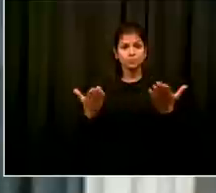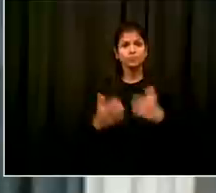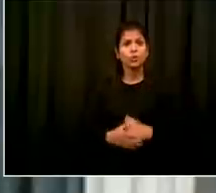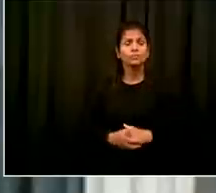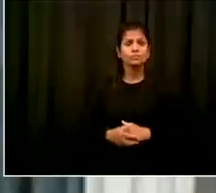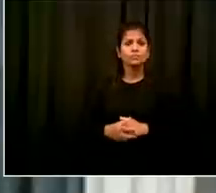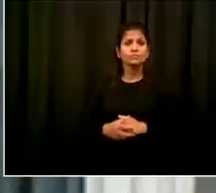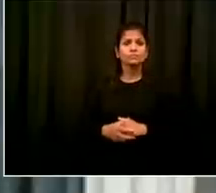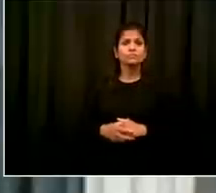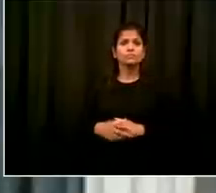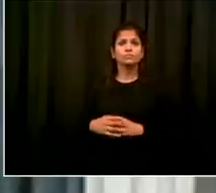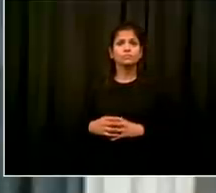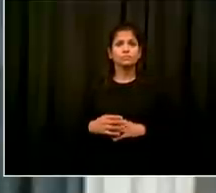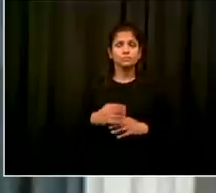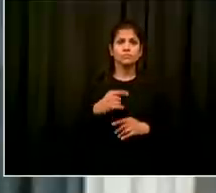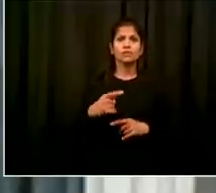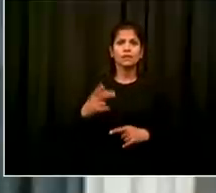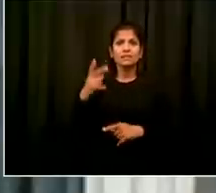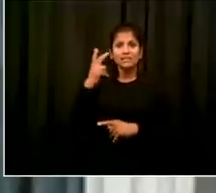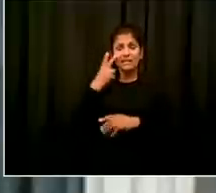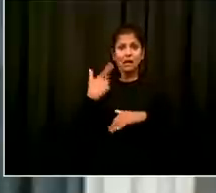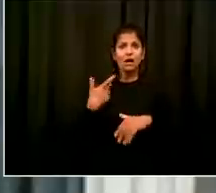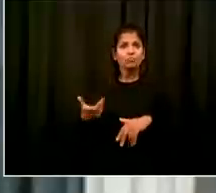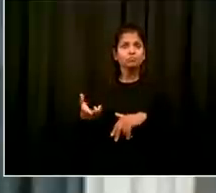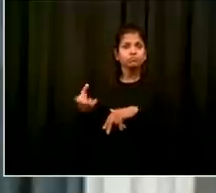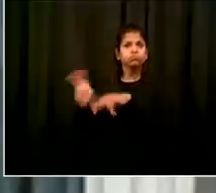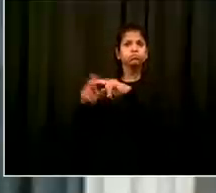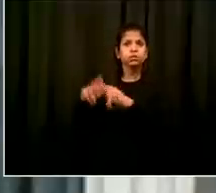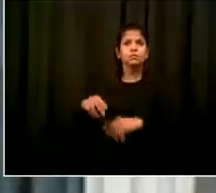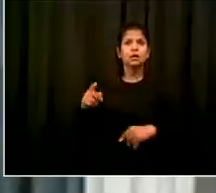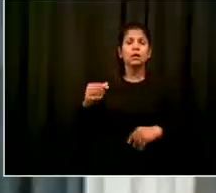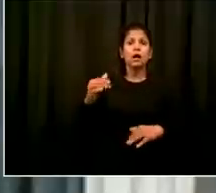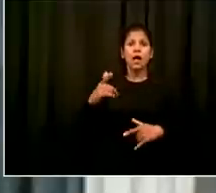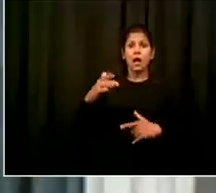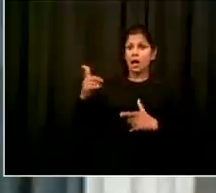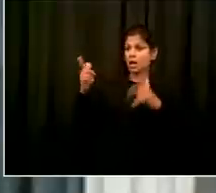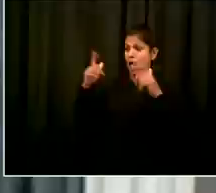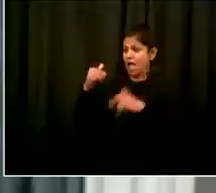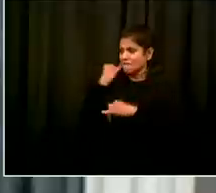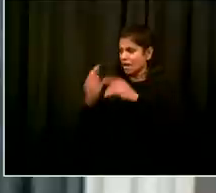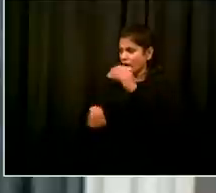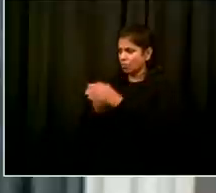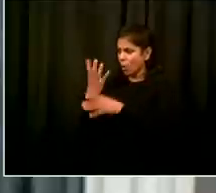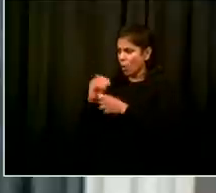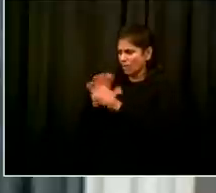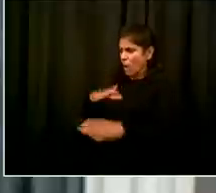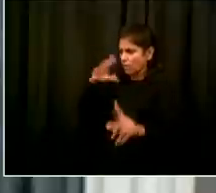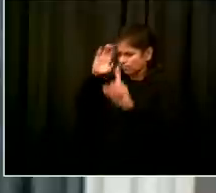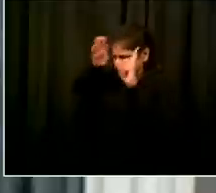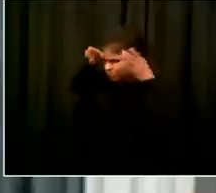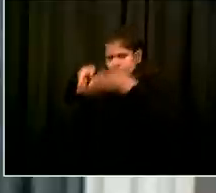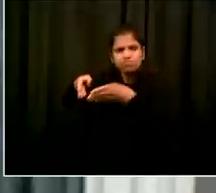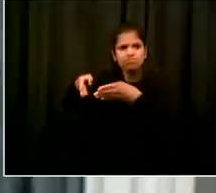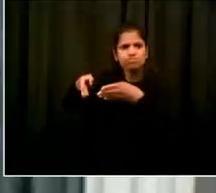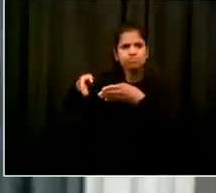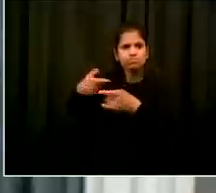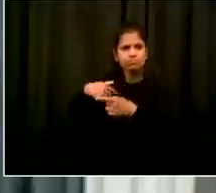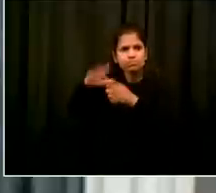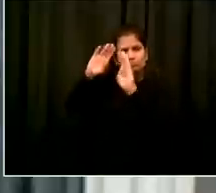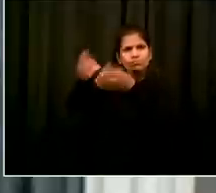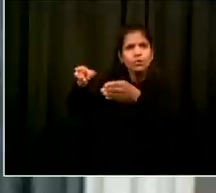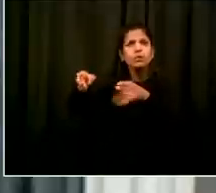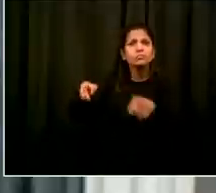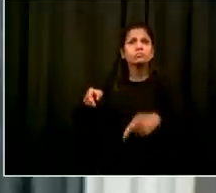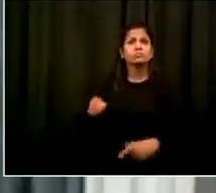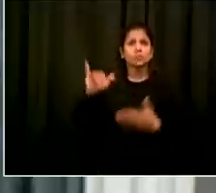will be applied we have the tools to hold COVID at bay we do this by avoiding large indoor